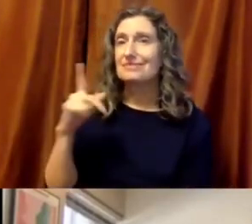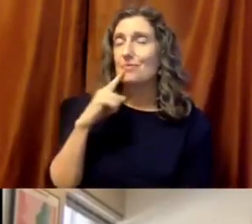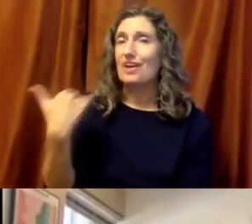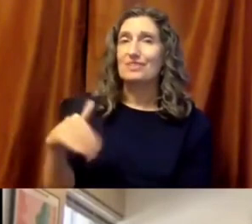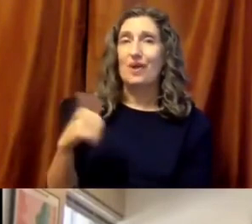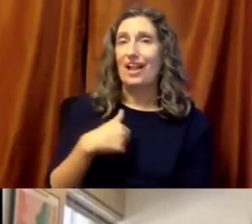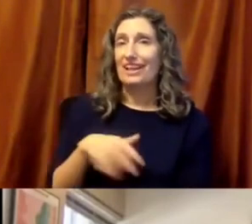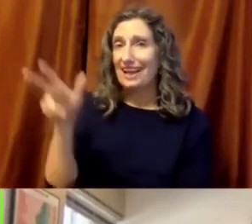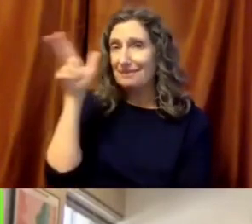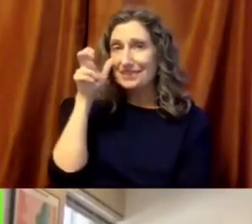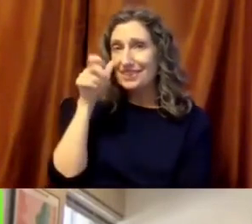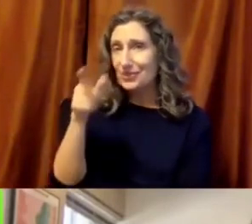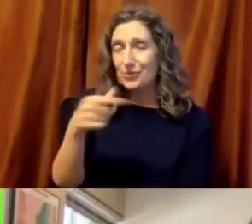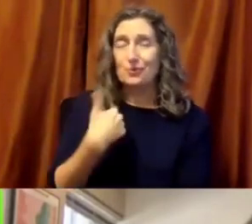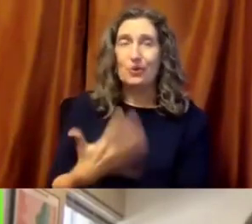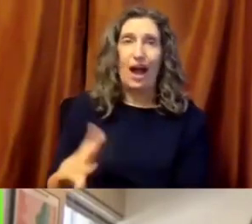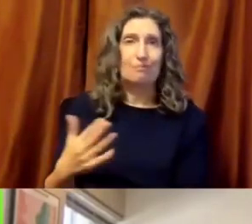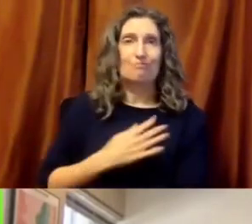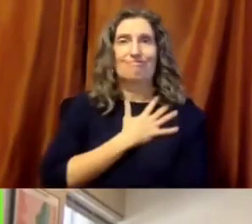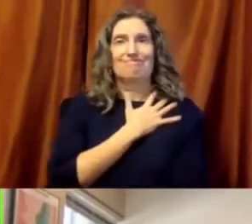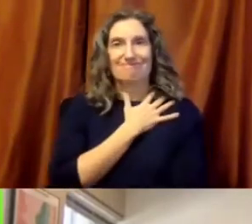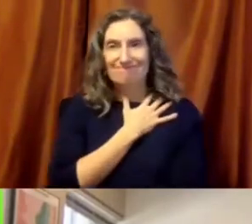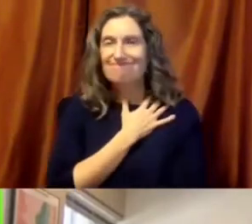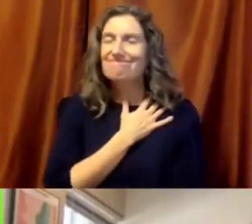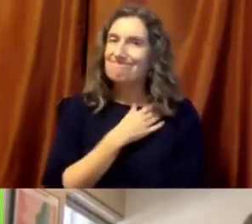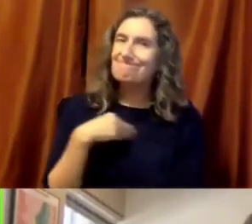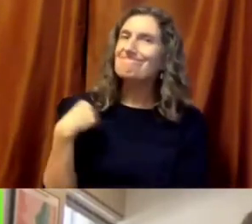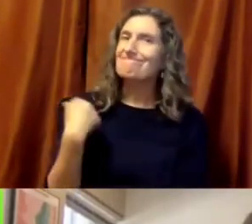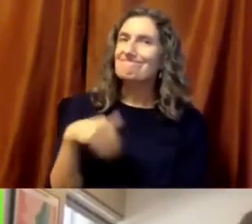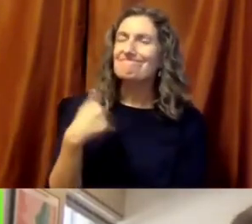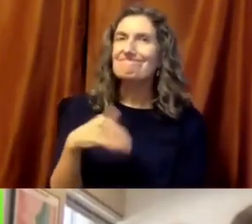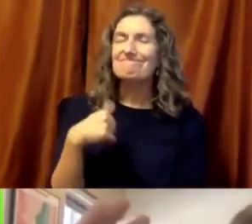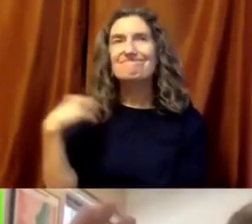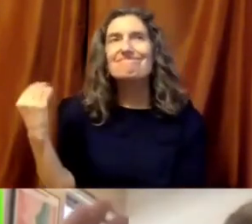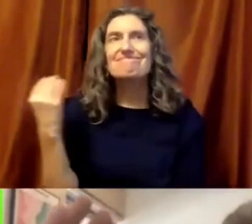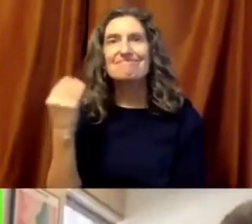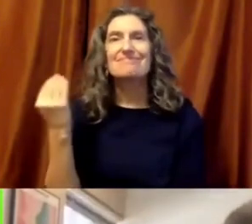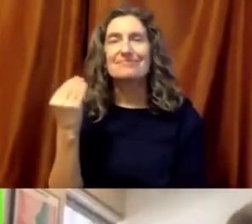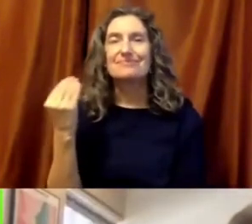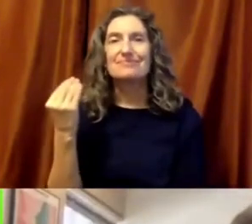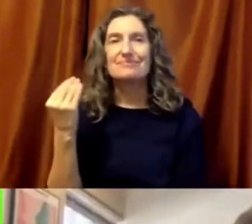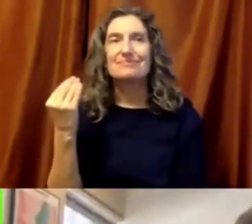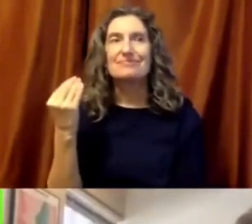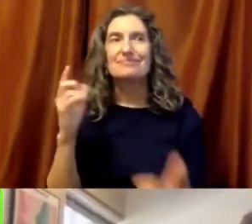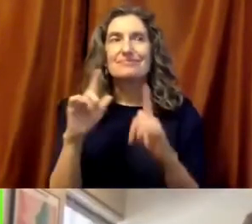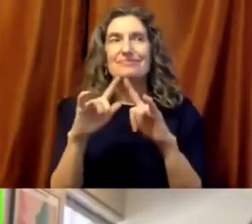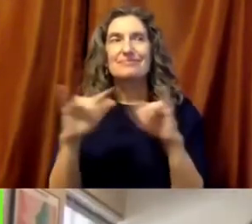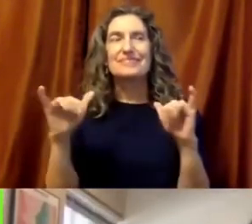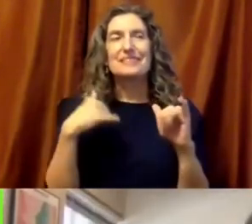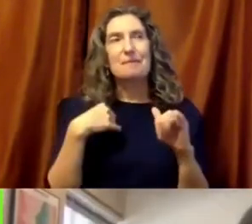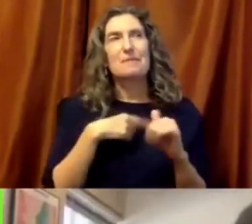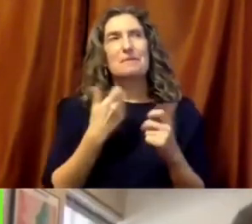important. Well, it's inspiring for me to hear and to think about this, and it